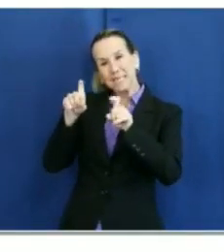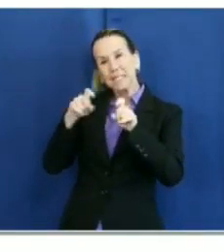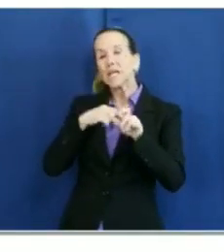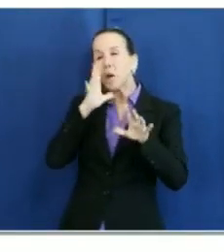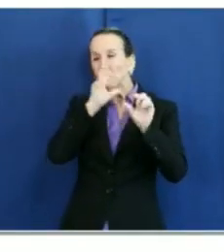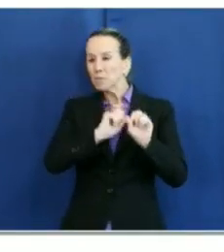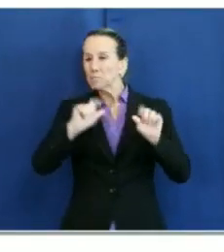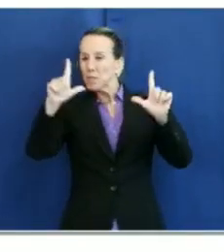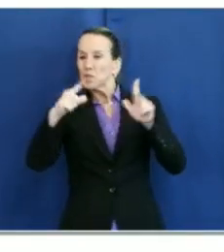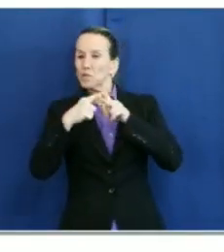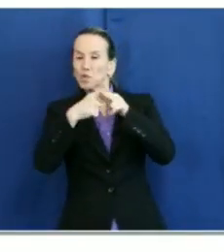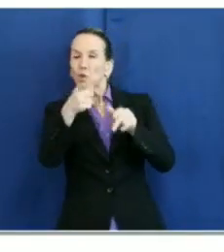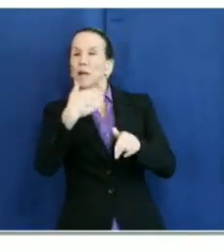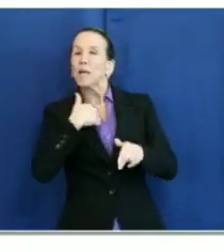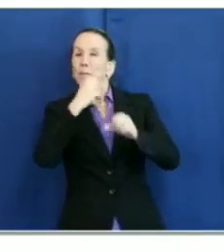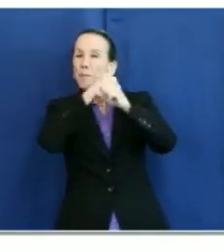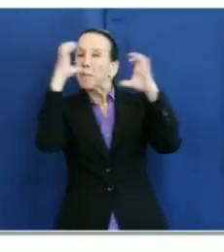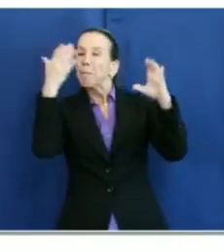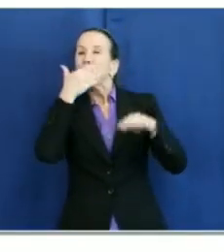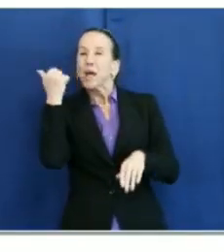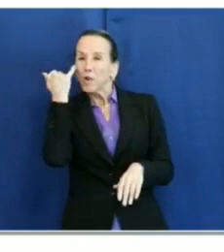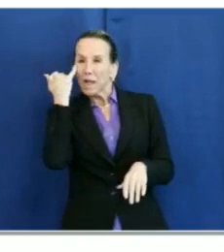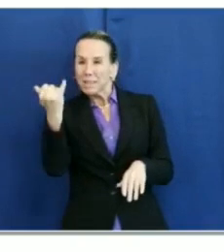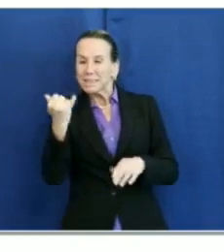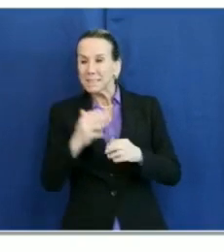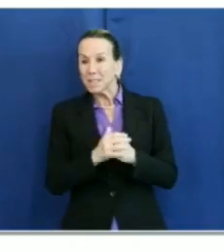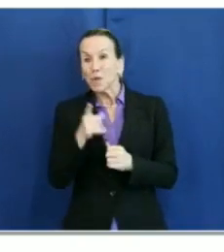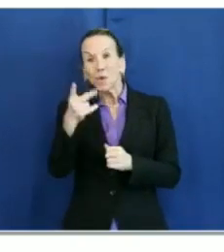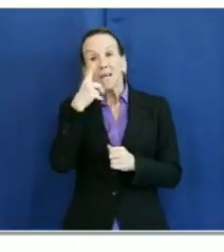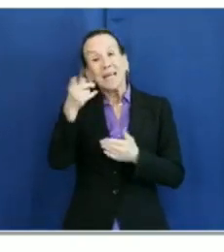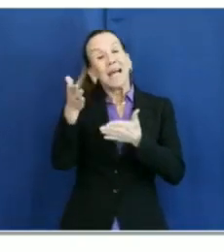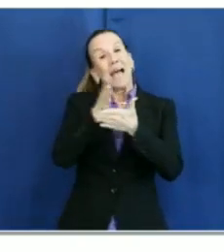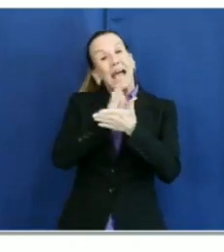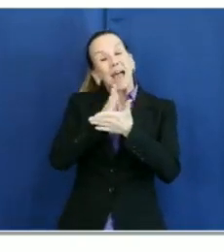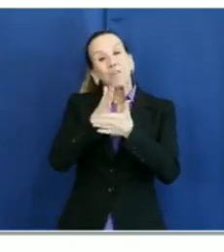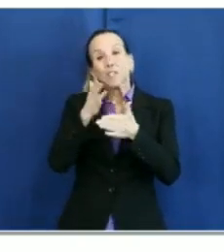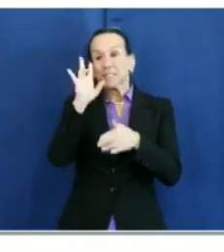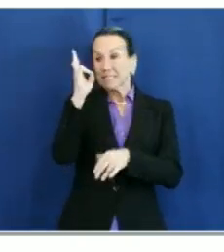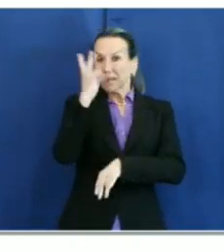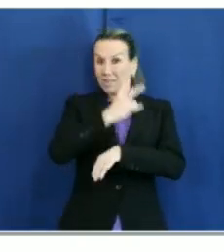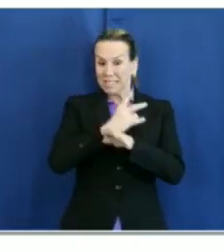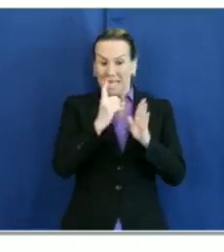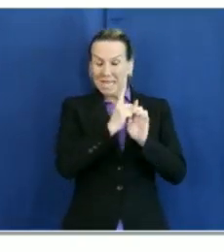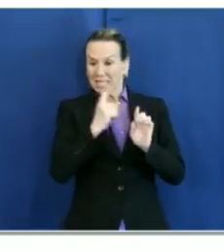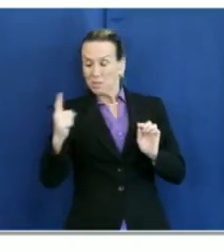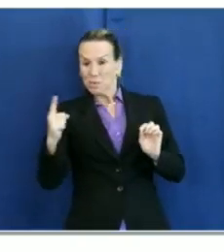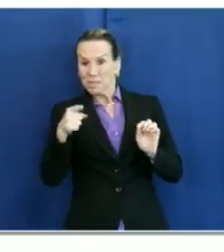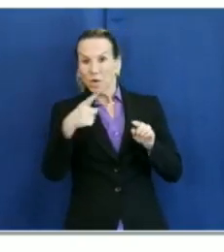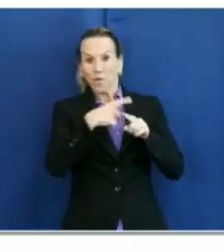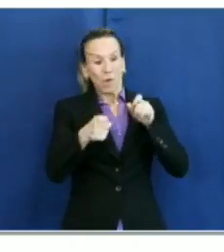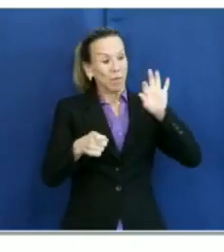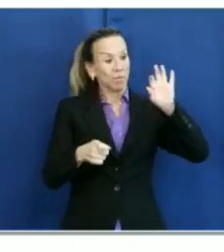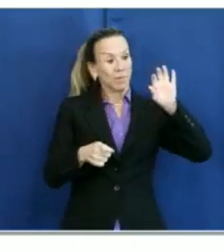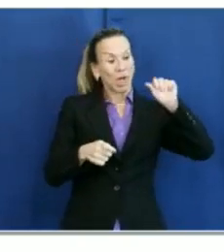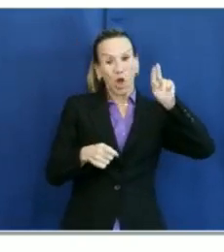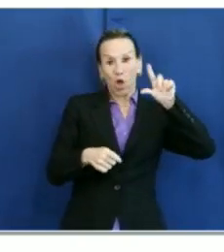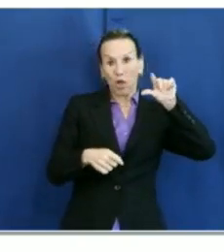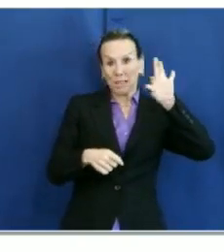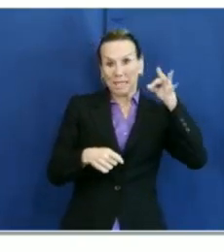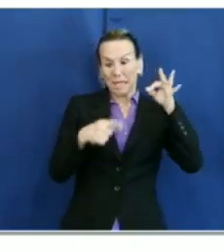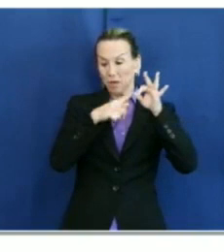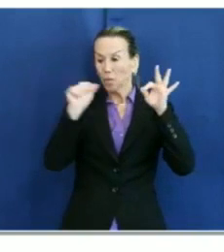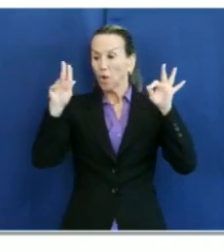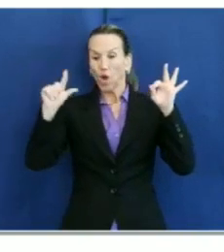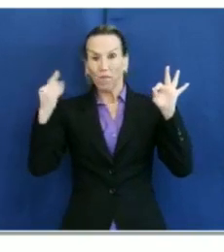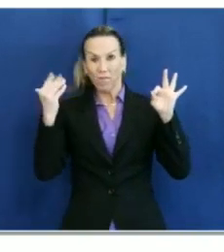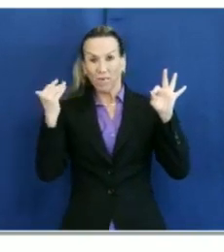context, on an average, what we're looking at here, this is an average reported over a seven-day period. This is from the 9th to the 15th. And there